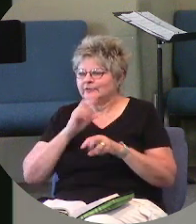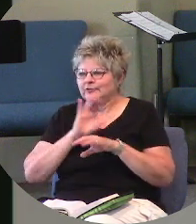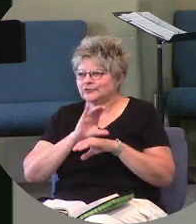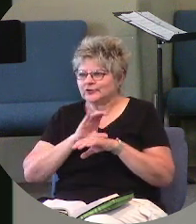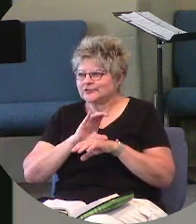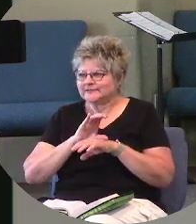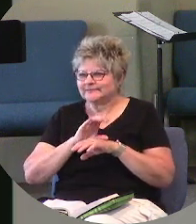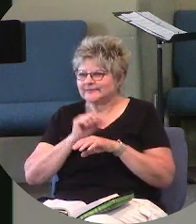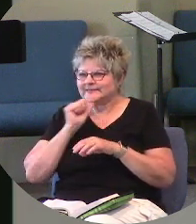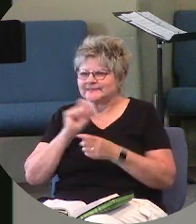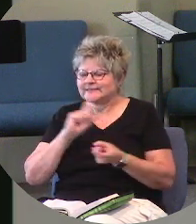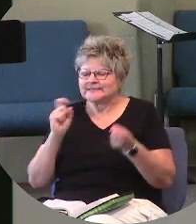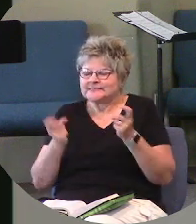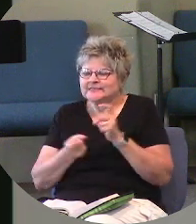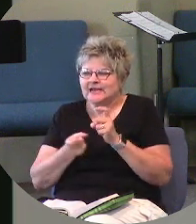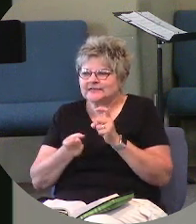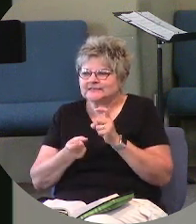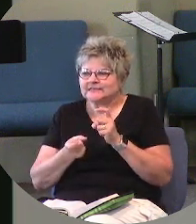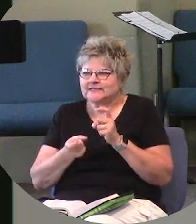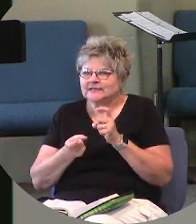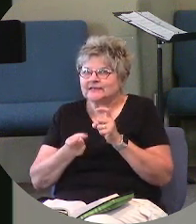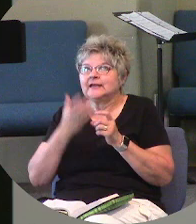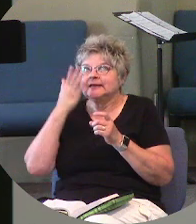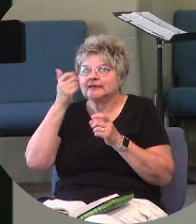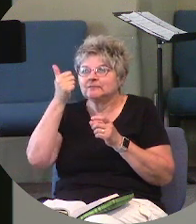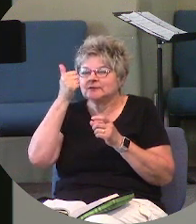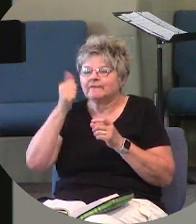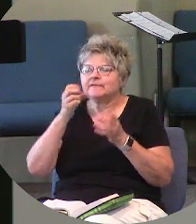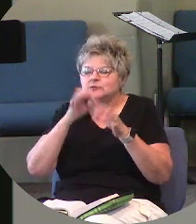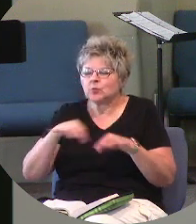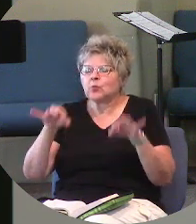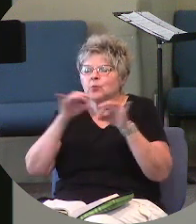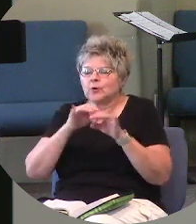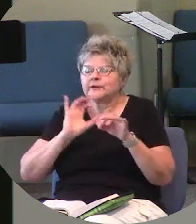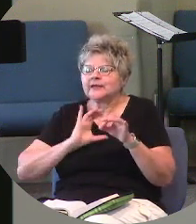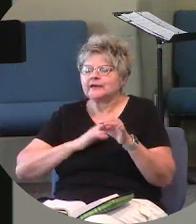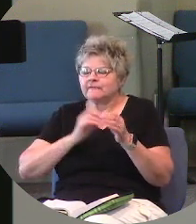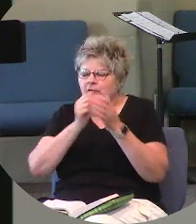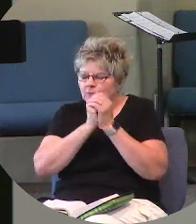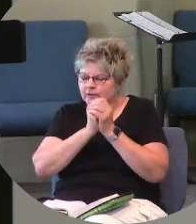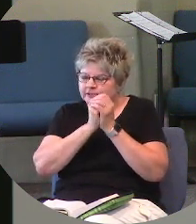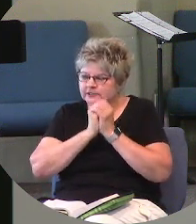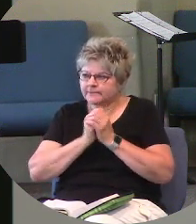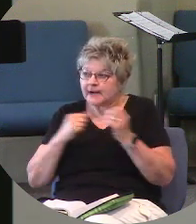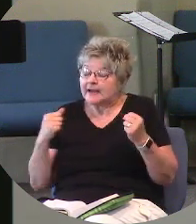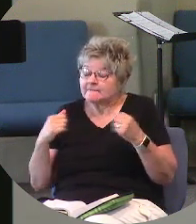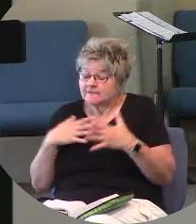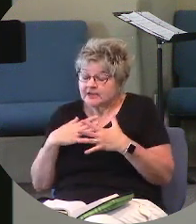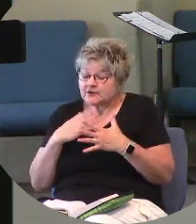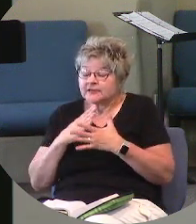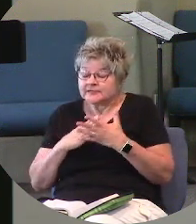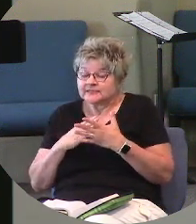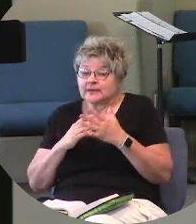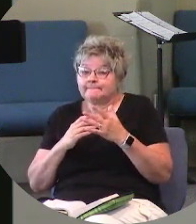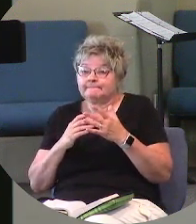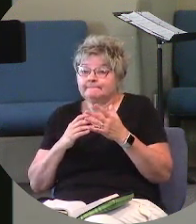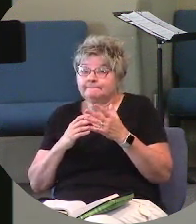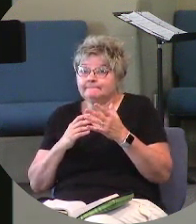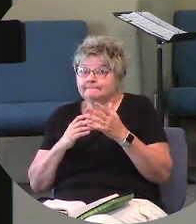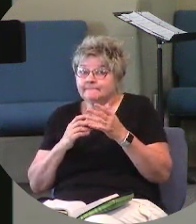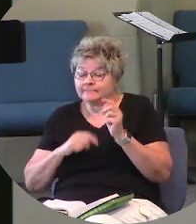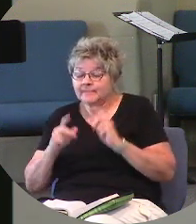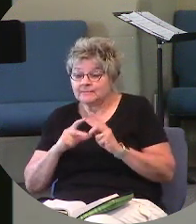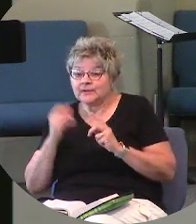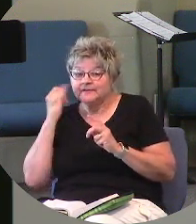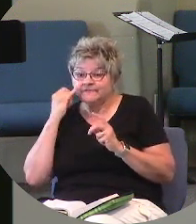It doesn't change that He is worthy of our worship. And yet I fear that some people at this building were to go away